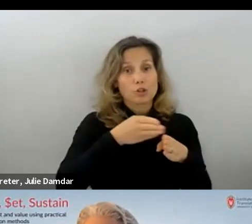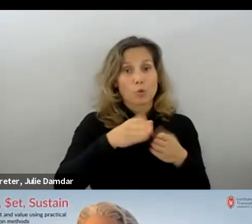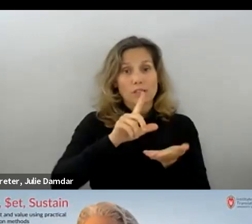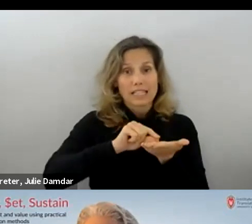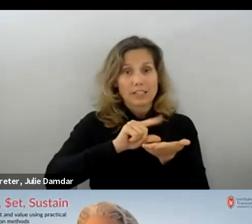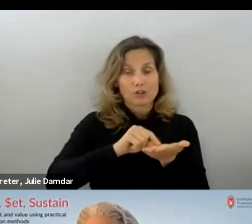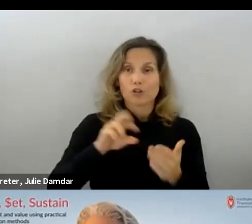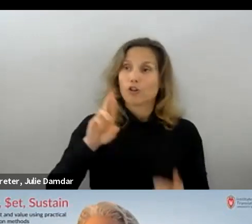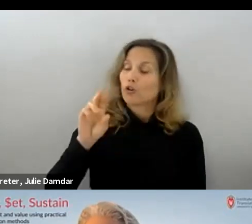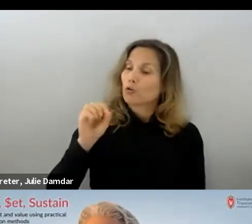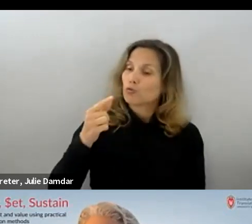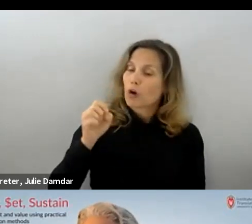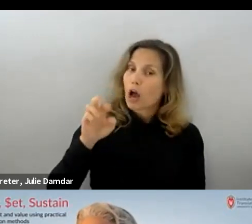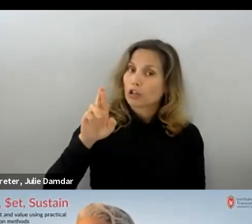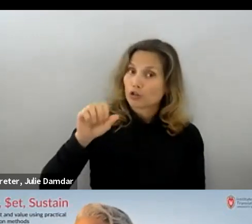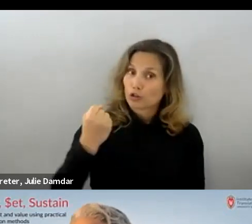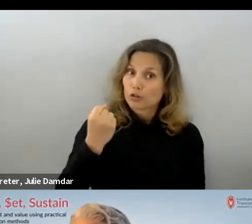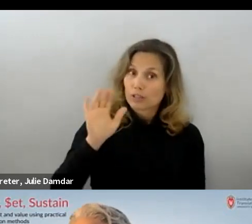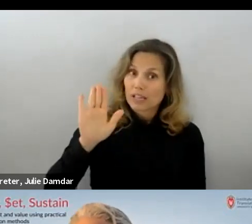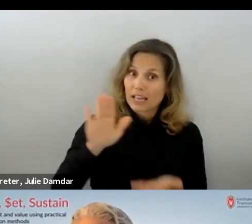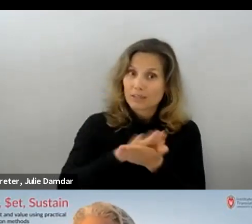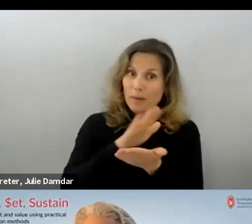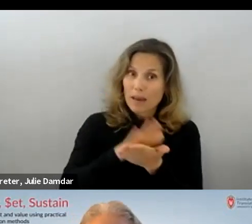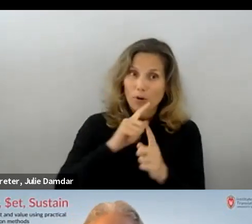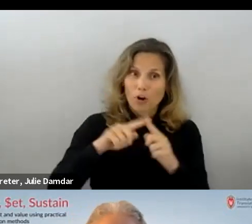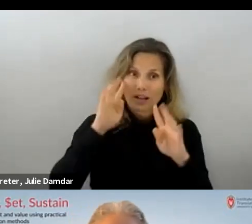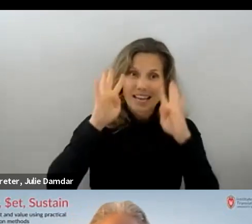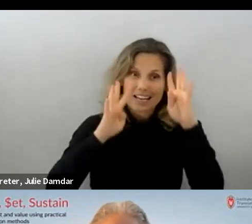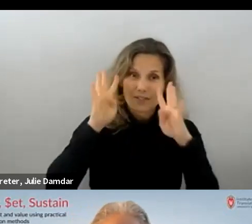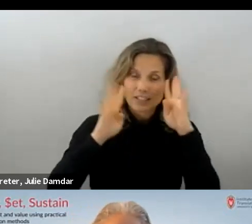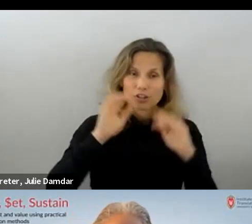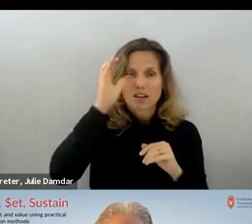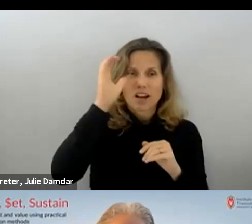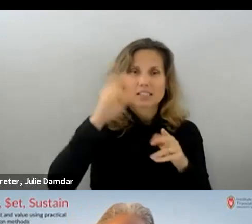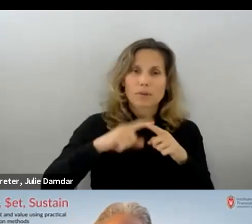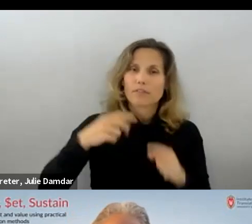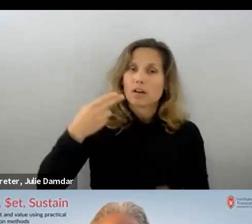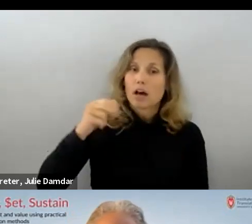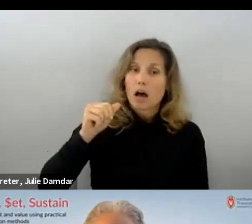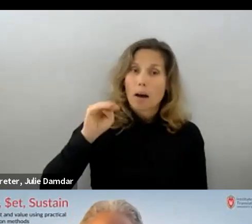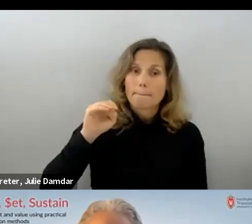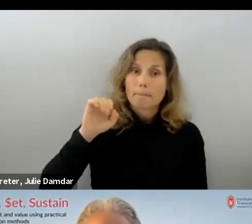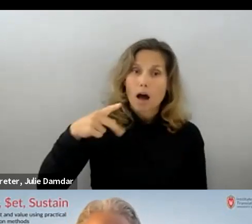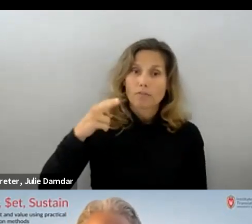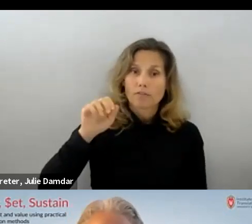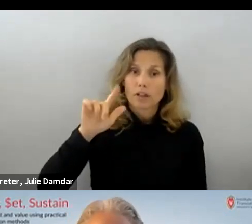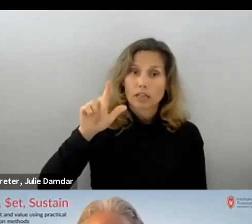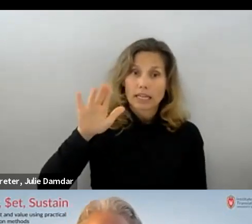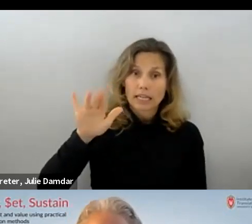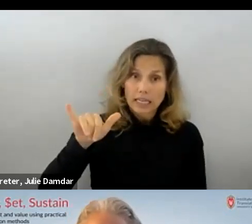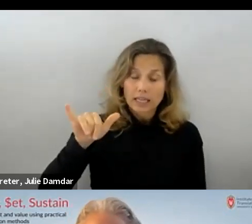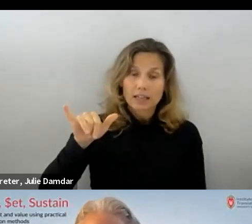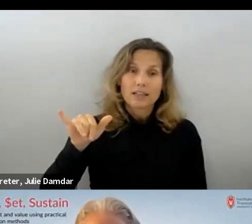Rogers diffusion of innovations and the concept of homophily, which is, refers to the degree of